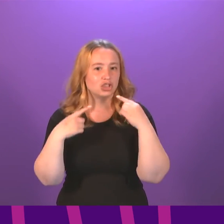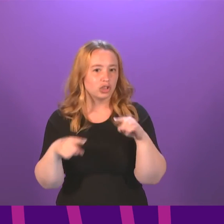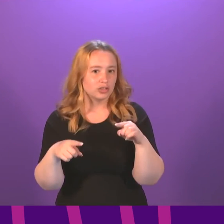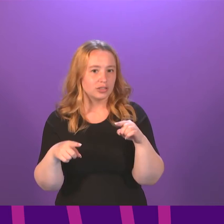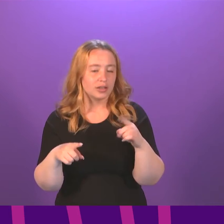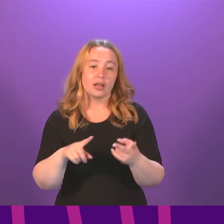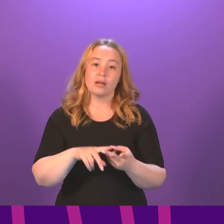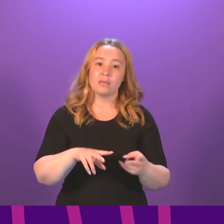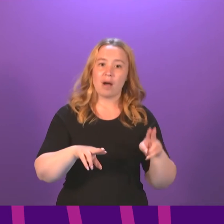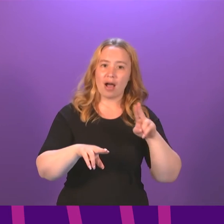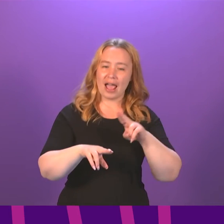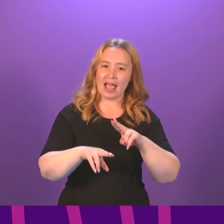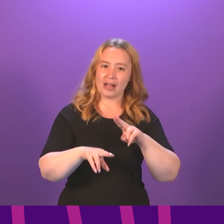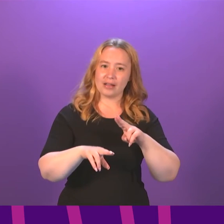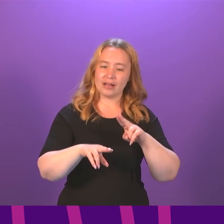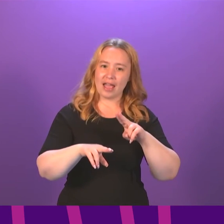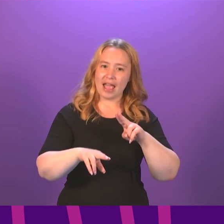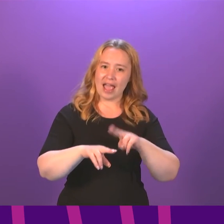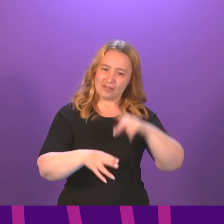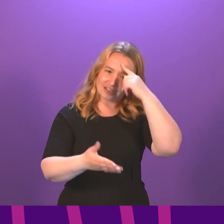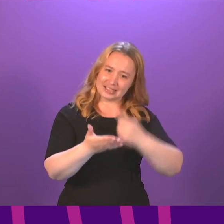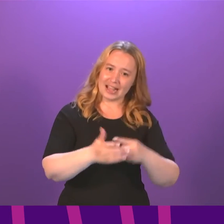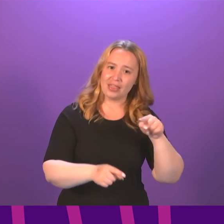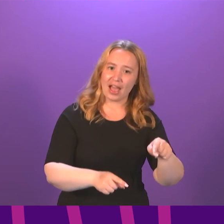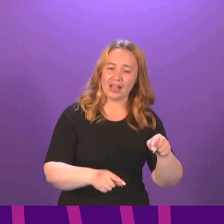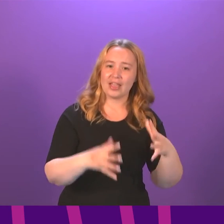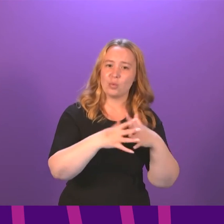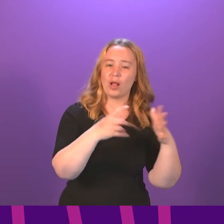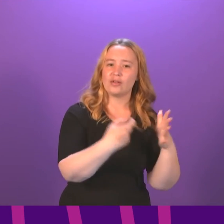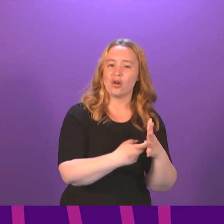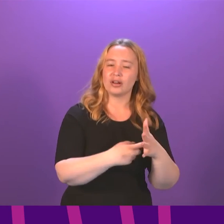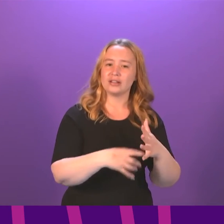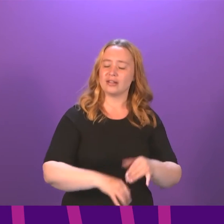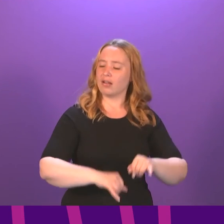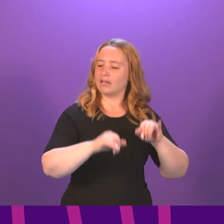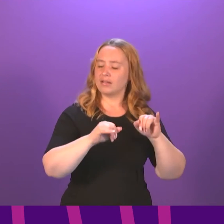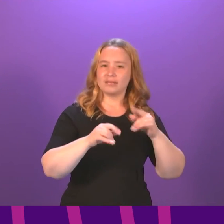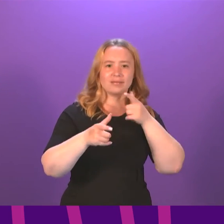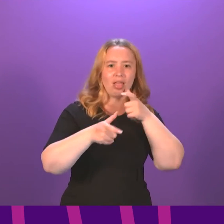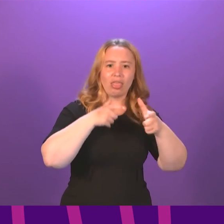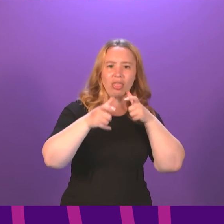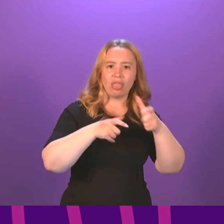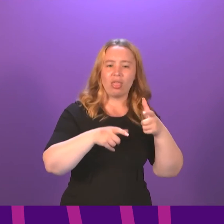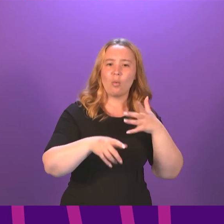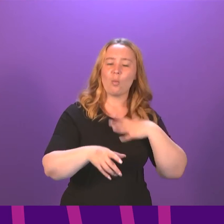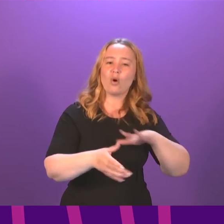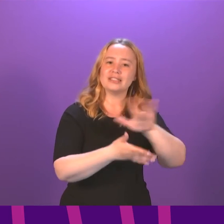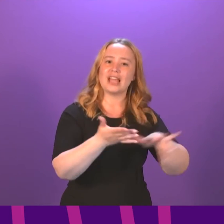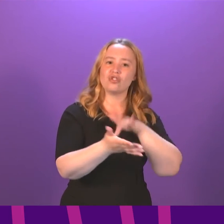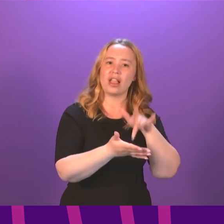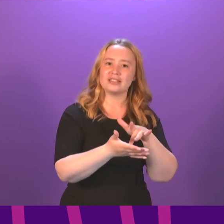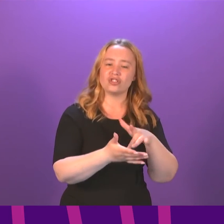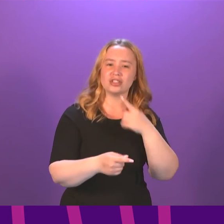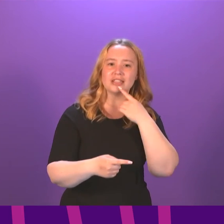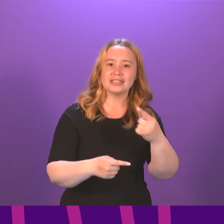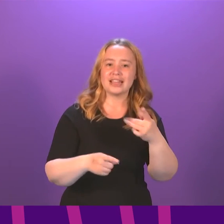counter to everything he has said up until now about opposing the centralisation, in his word, of the Scottish Government taking